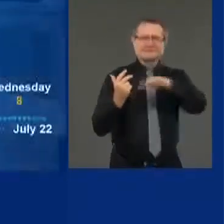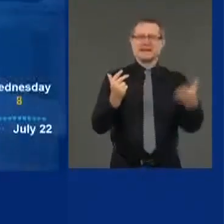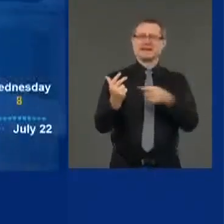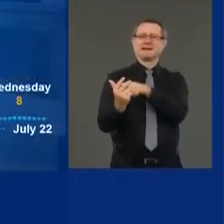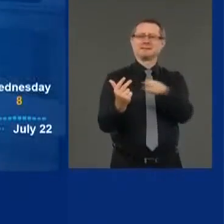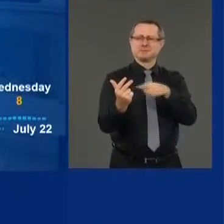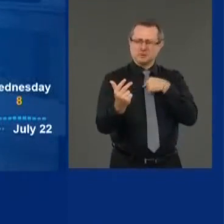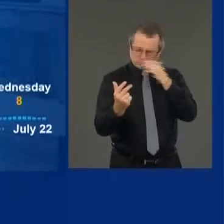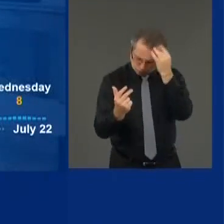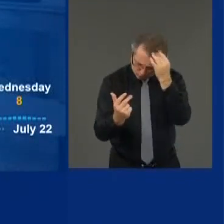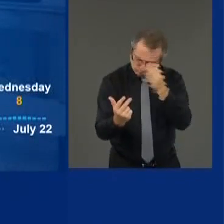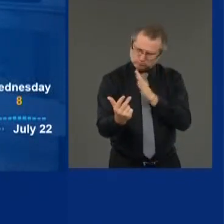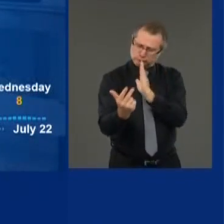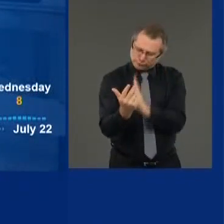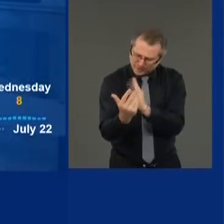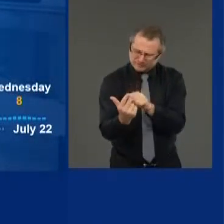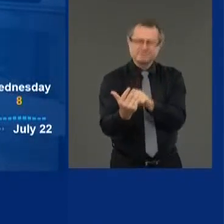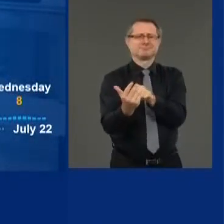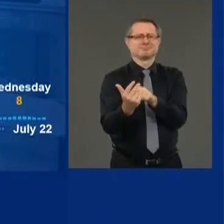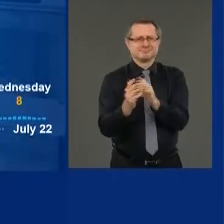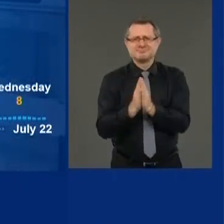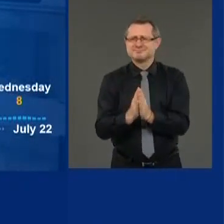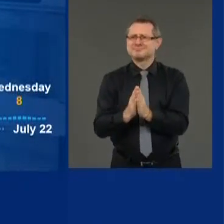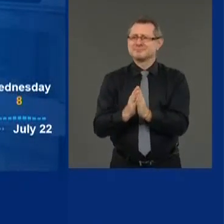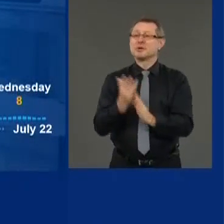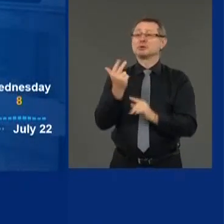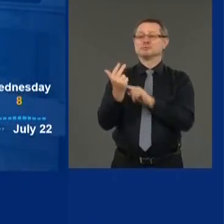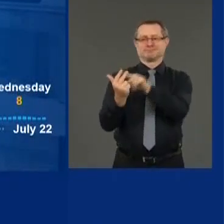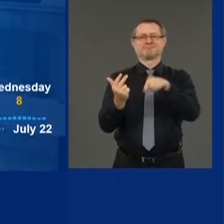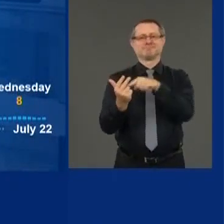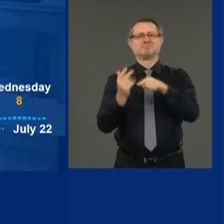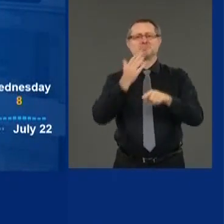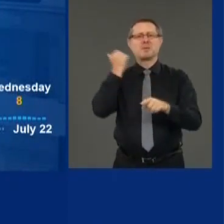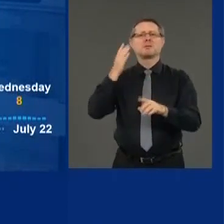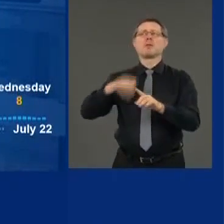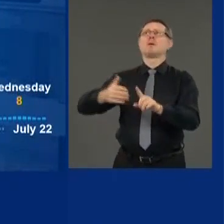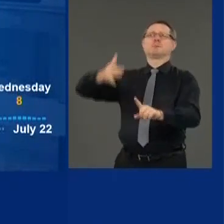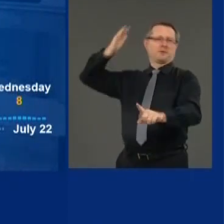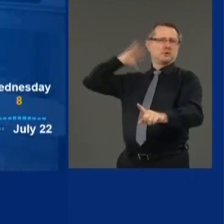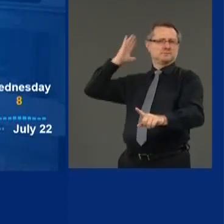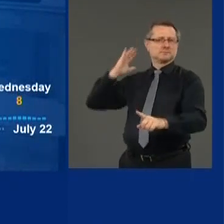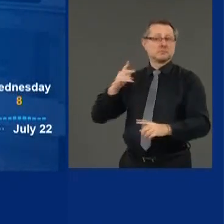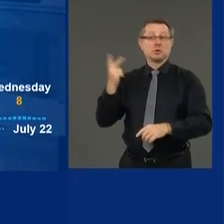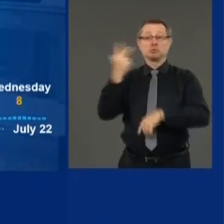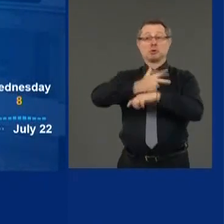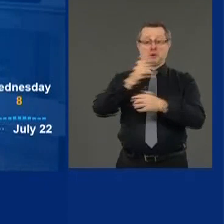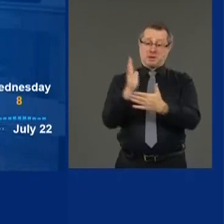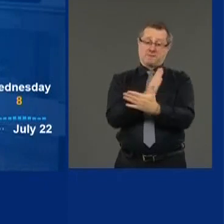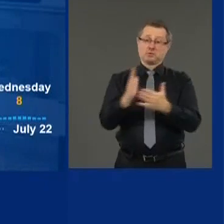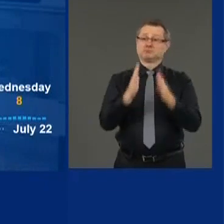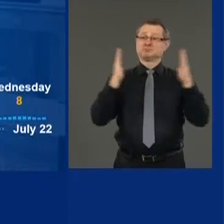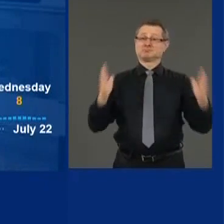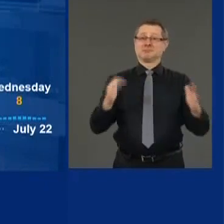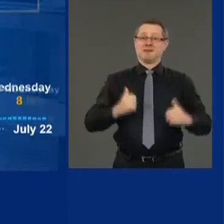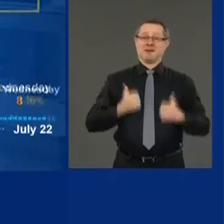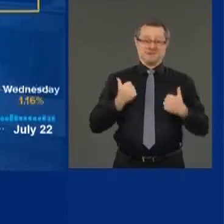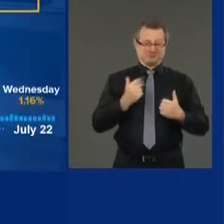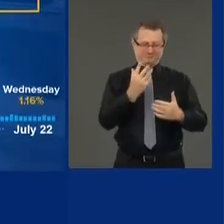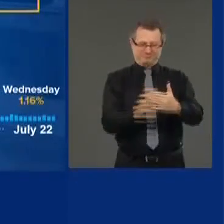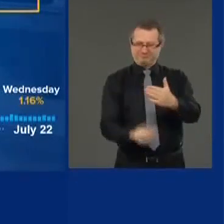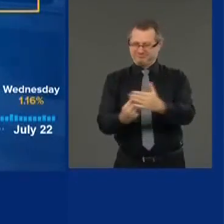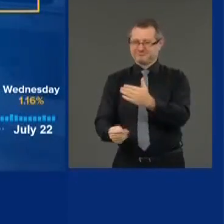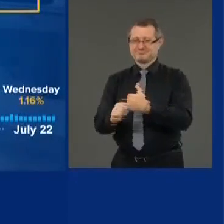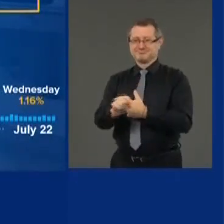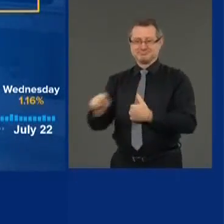relative to where we work Three-day average of lives lost is down to eight. That is good